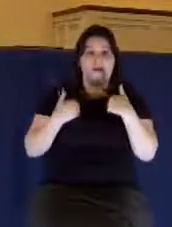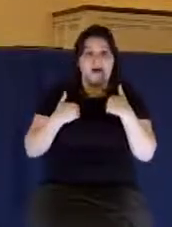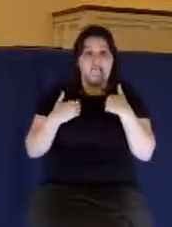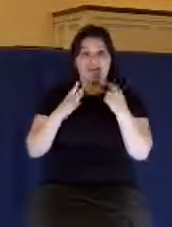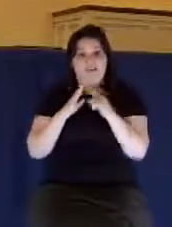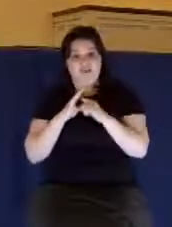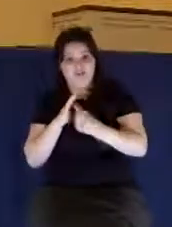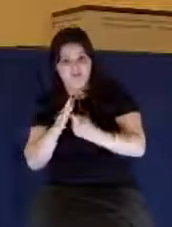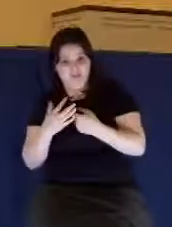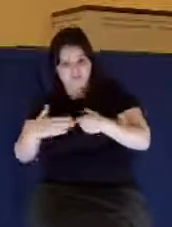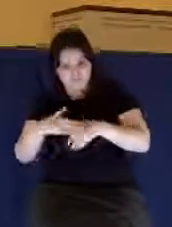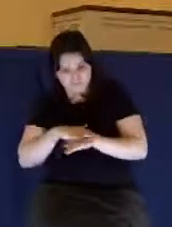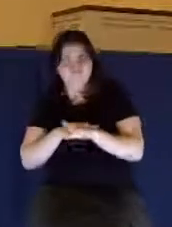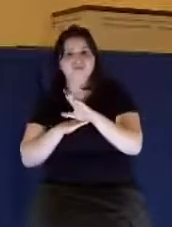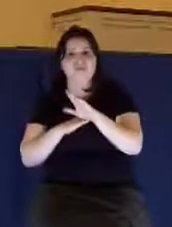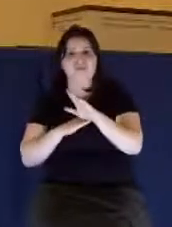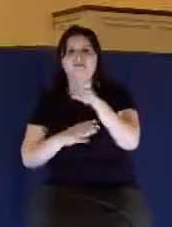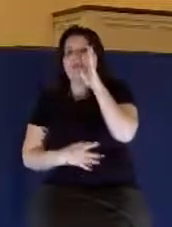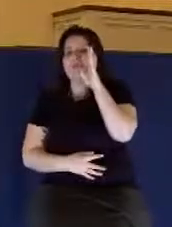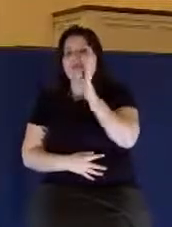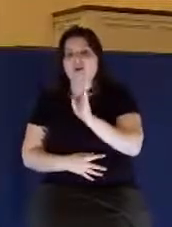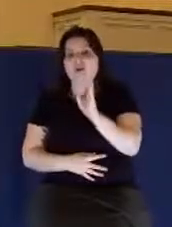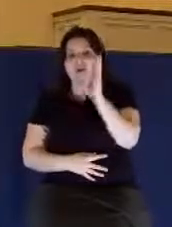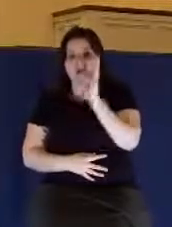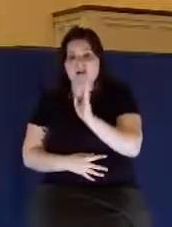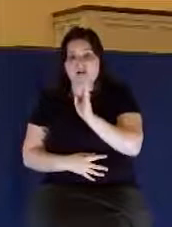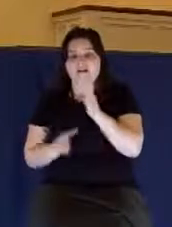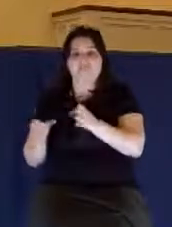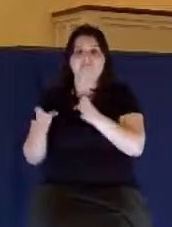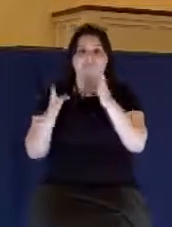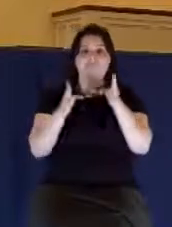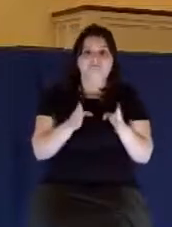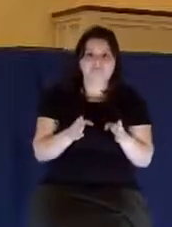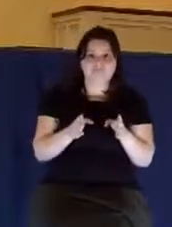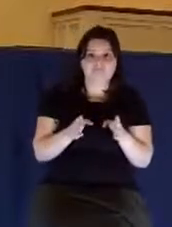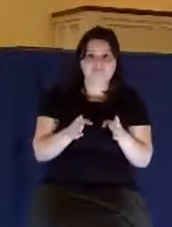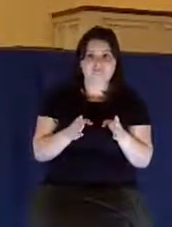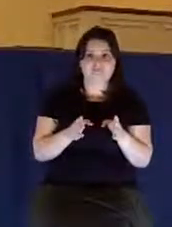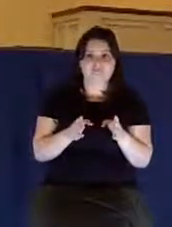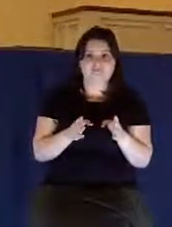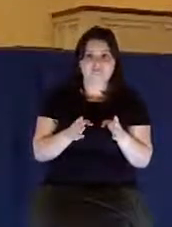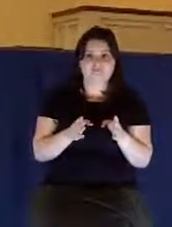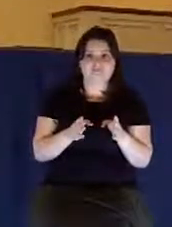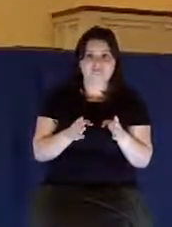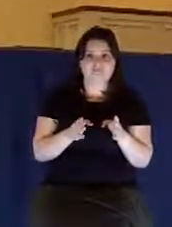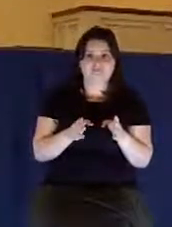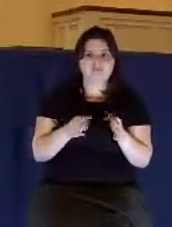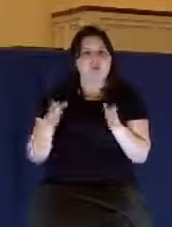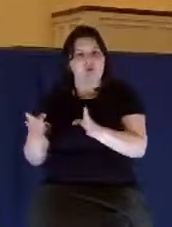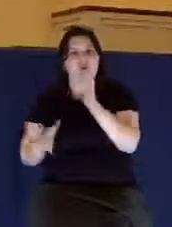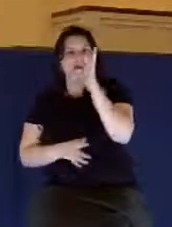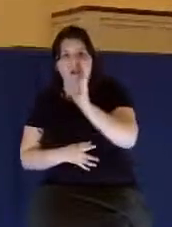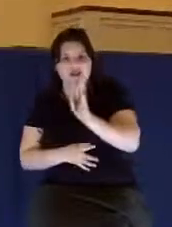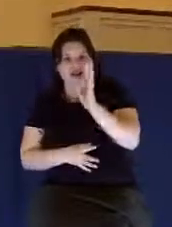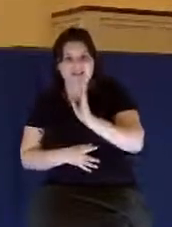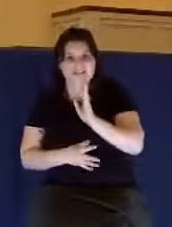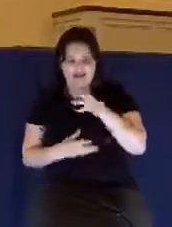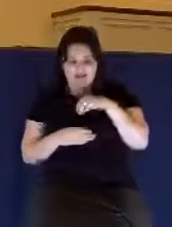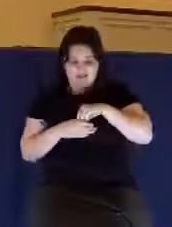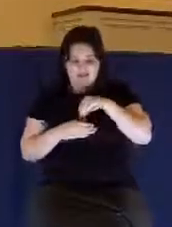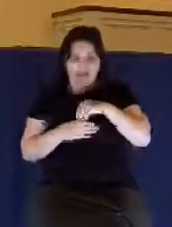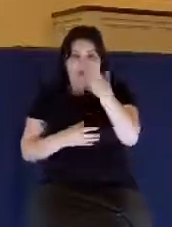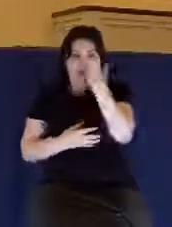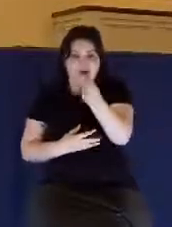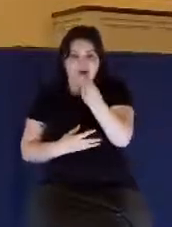When lust has conceived, verse 15, the parents of sin are inward lust, outward temptation. When these two come together,